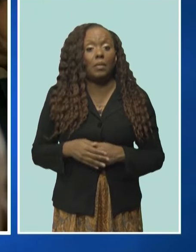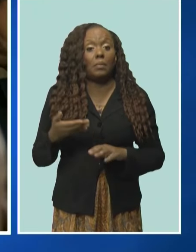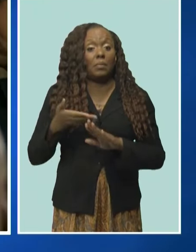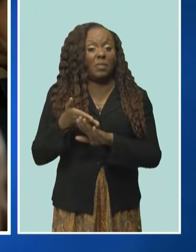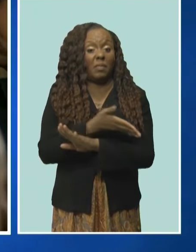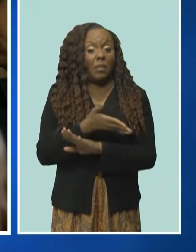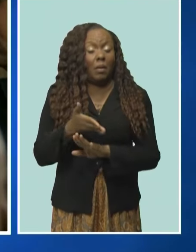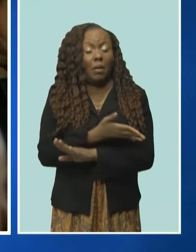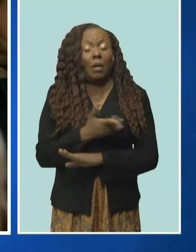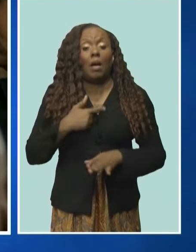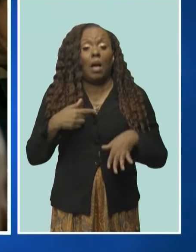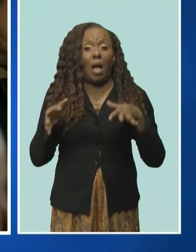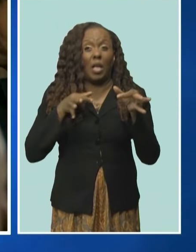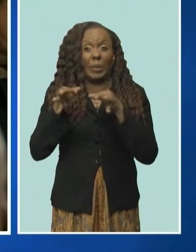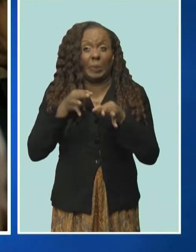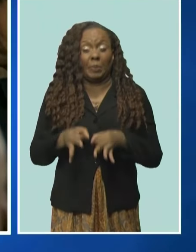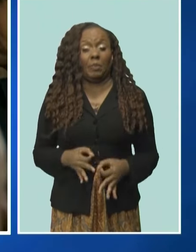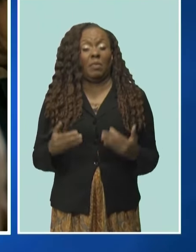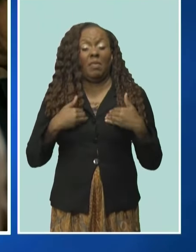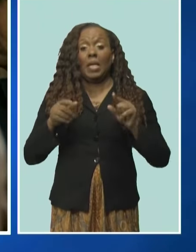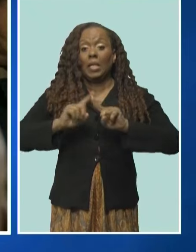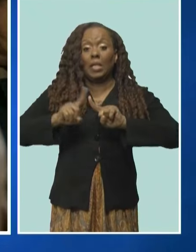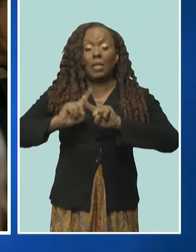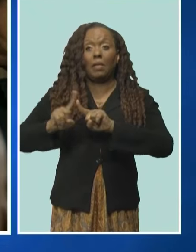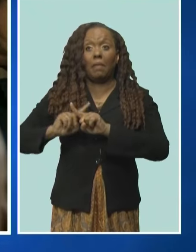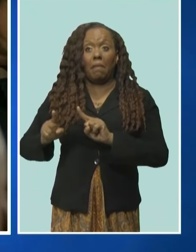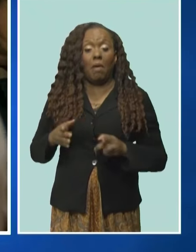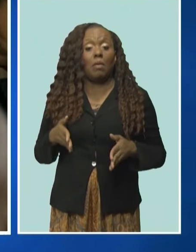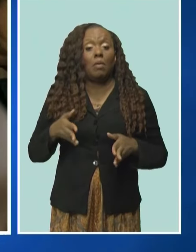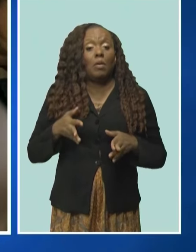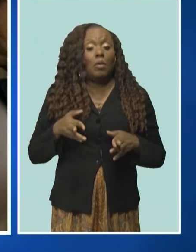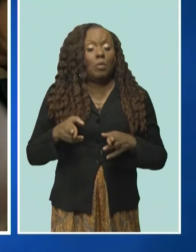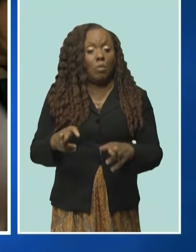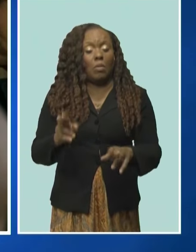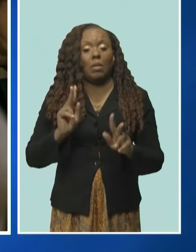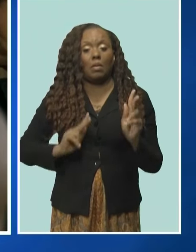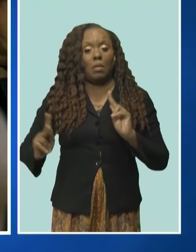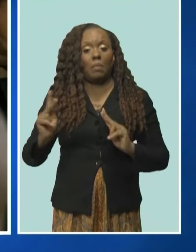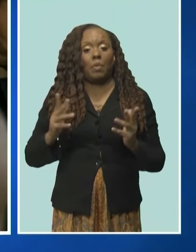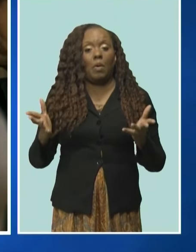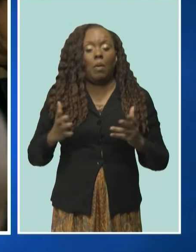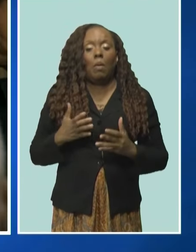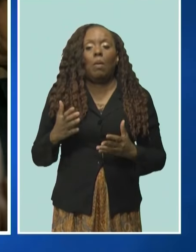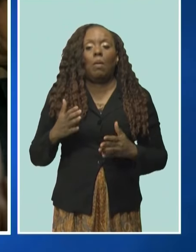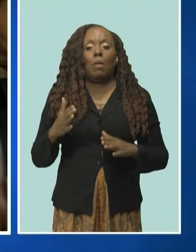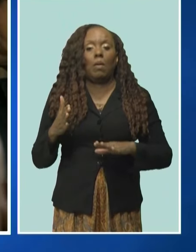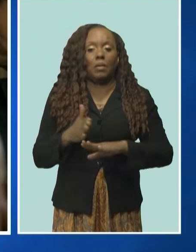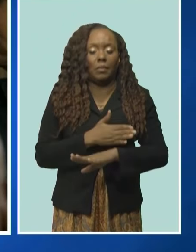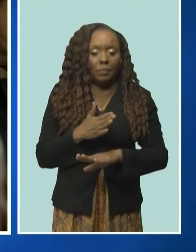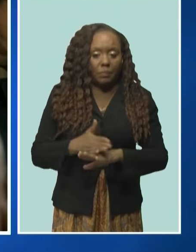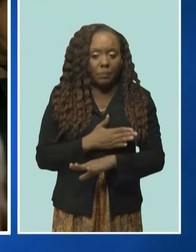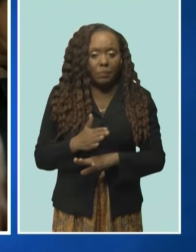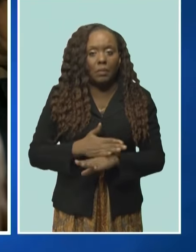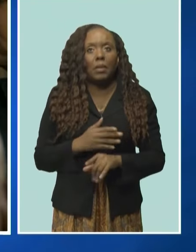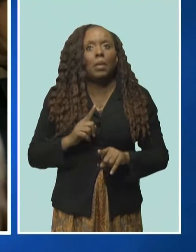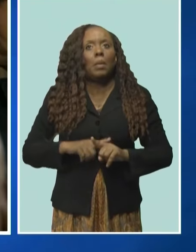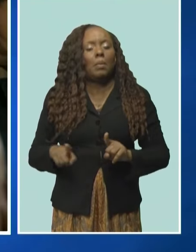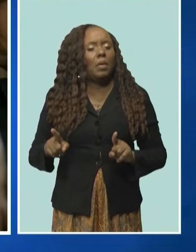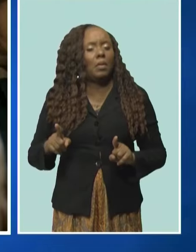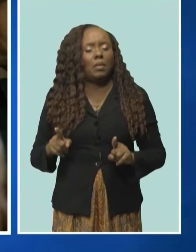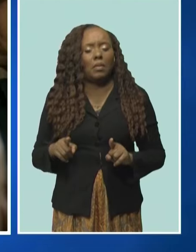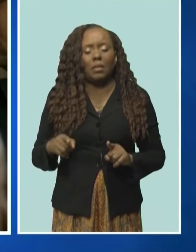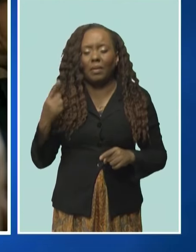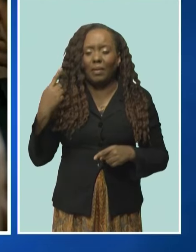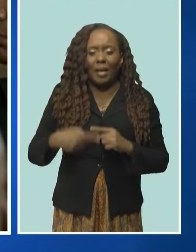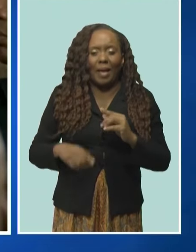that while we have like a number of roads that people have recommended for rehabilitation, we have had to prioritise. Residents have also